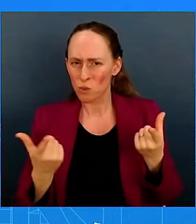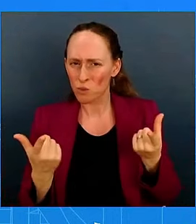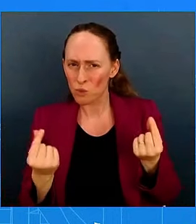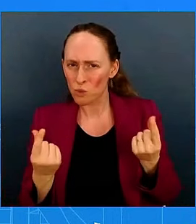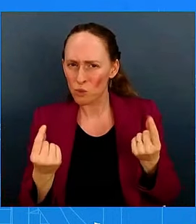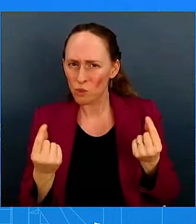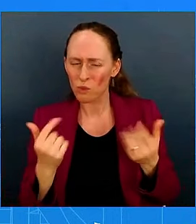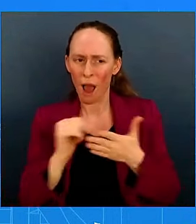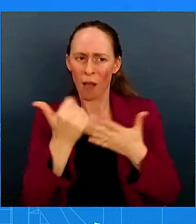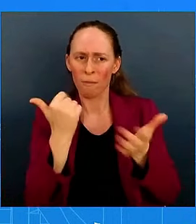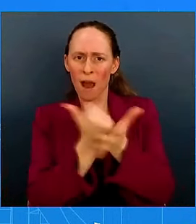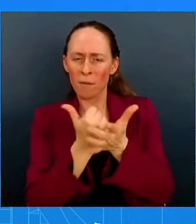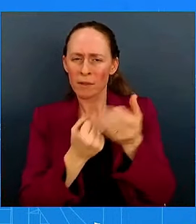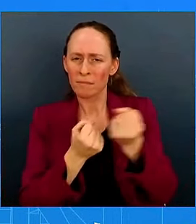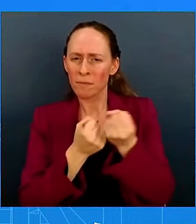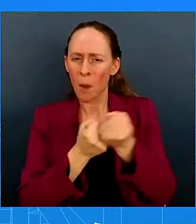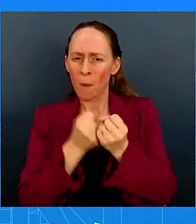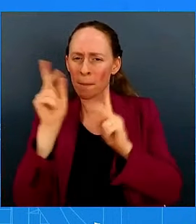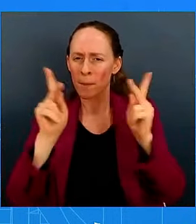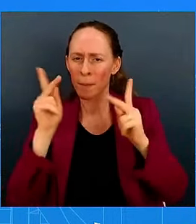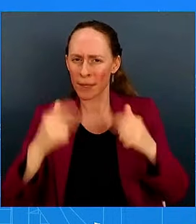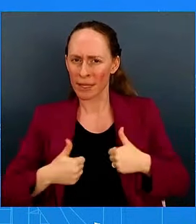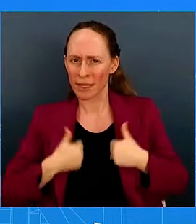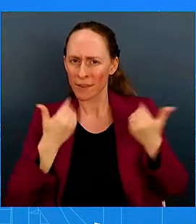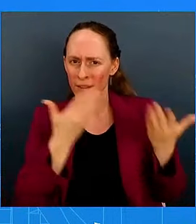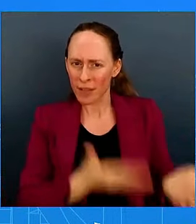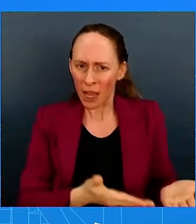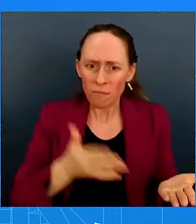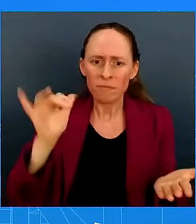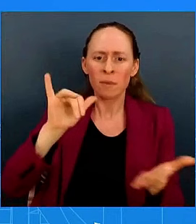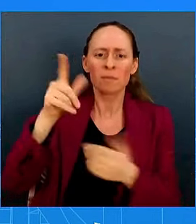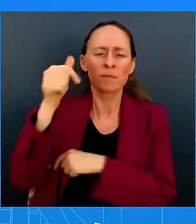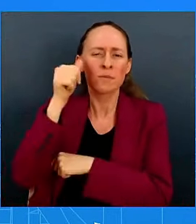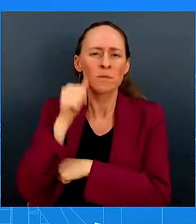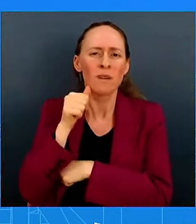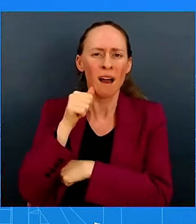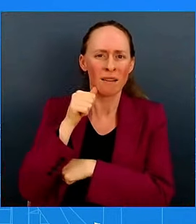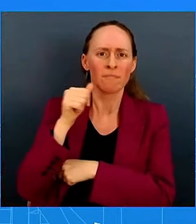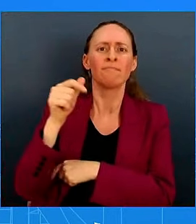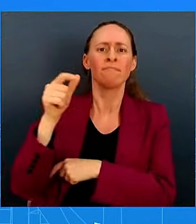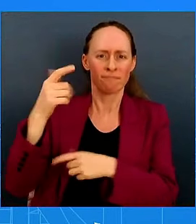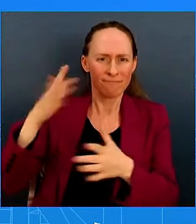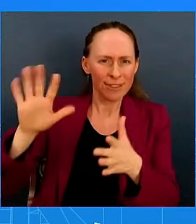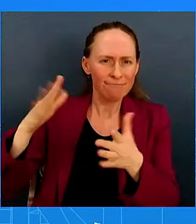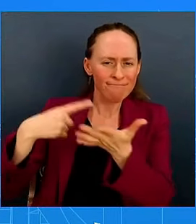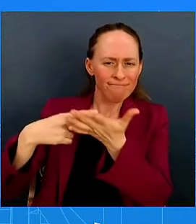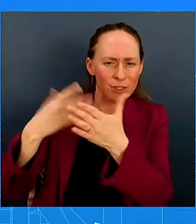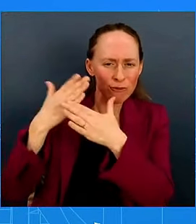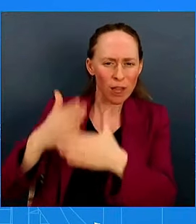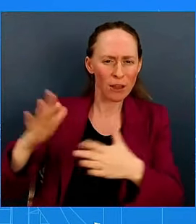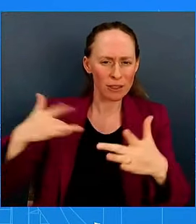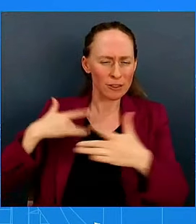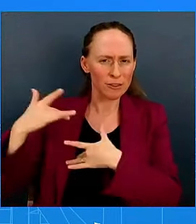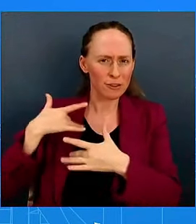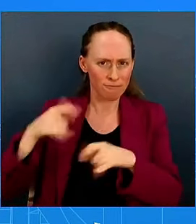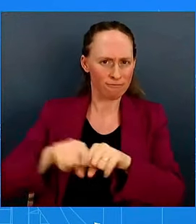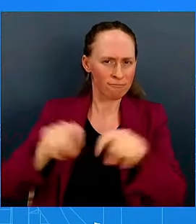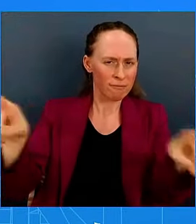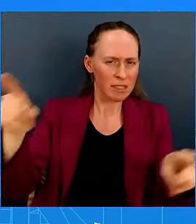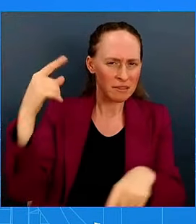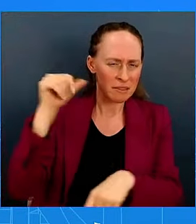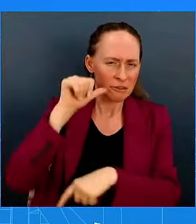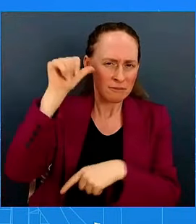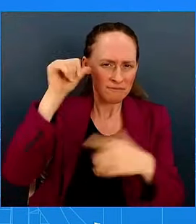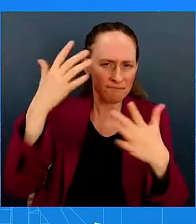in Sudan, where, as the President's statement made clear last night, we all, all must increase efforts to open routes for